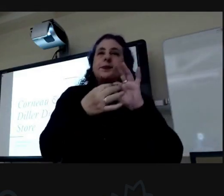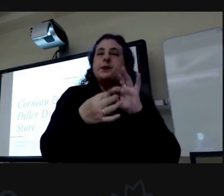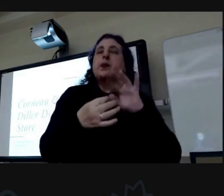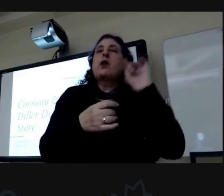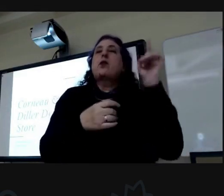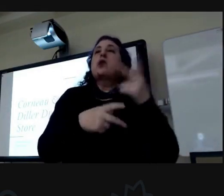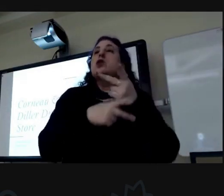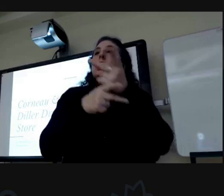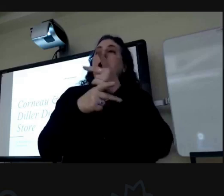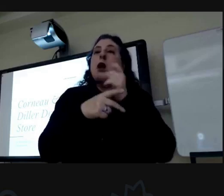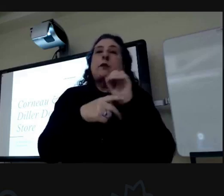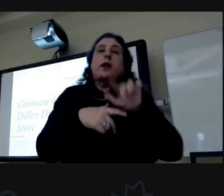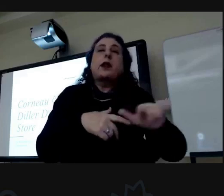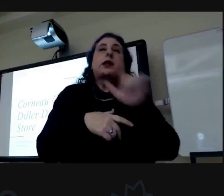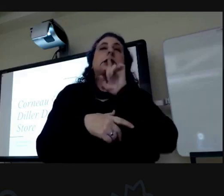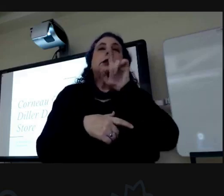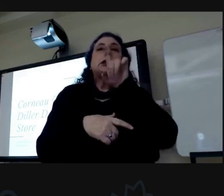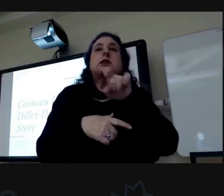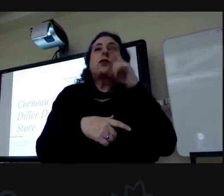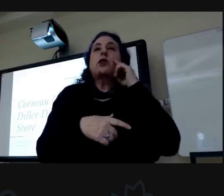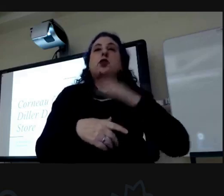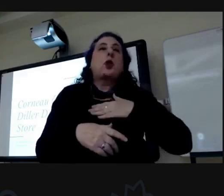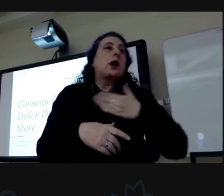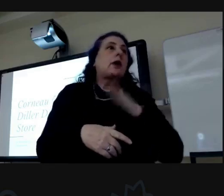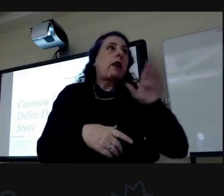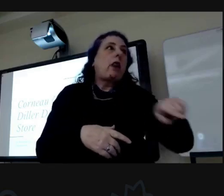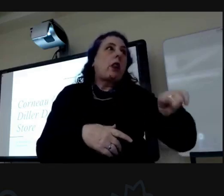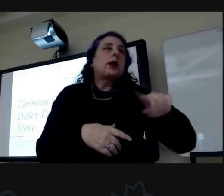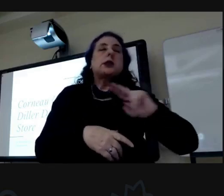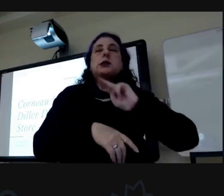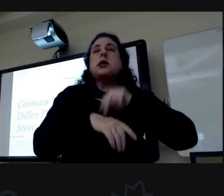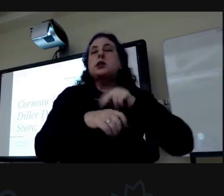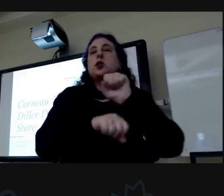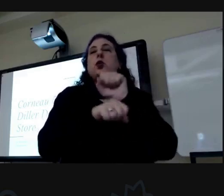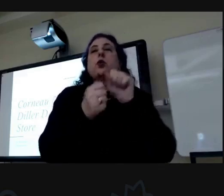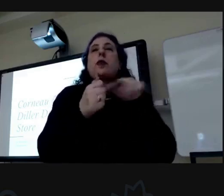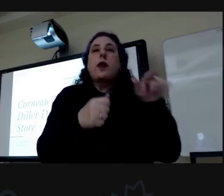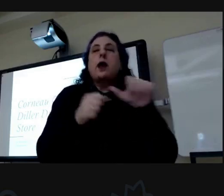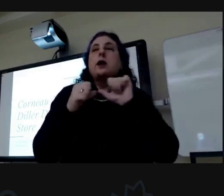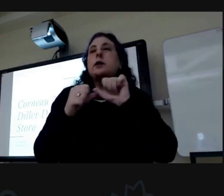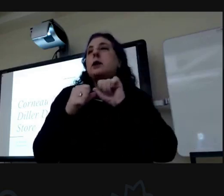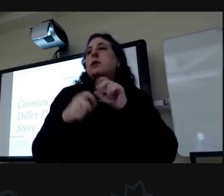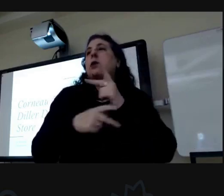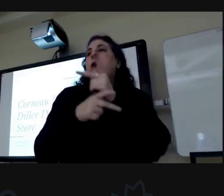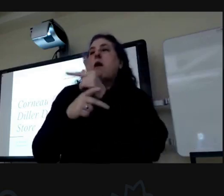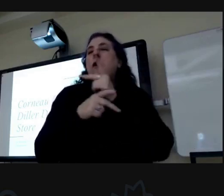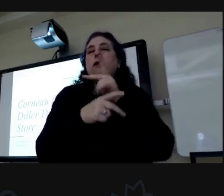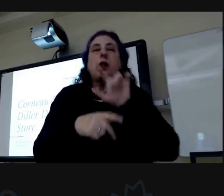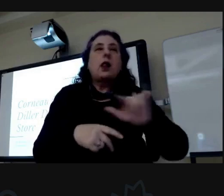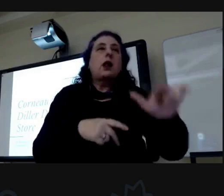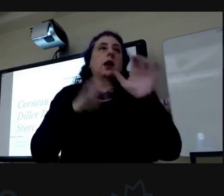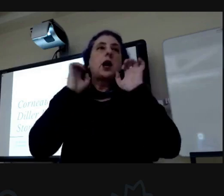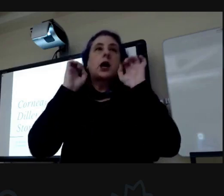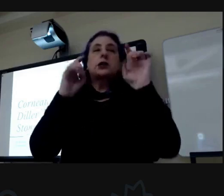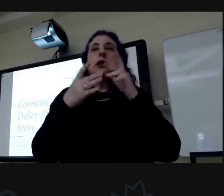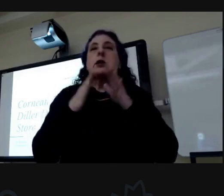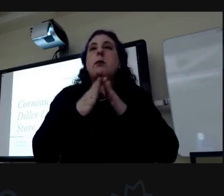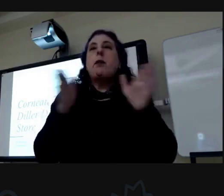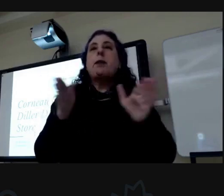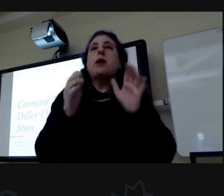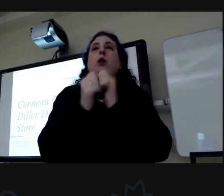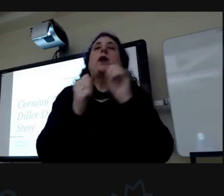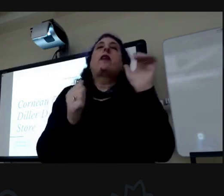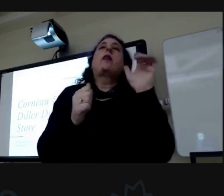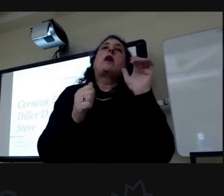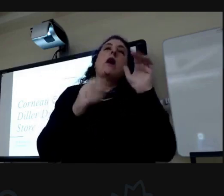first stewards of the land and it's necessary for us to acknowledge these nations to work with them to continue to steward the land and educate the public with honor and